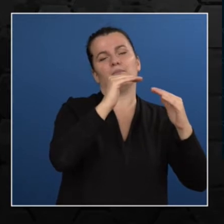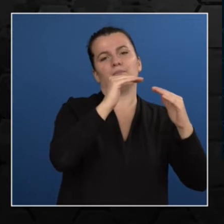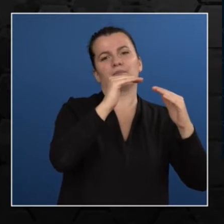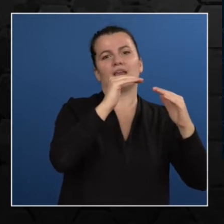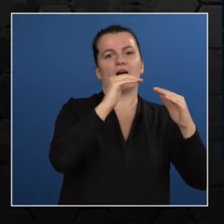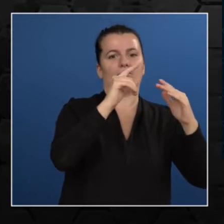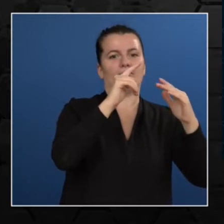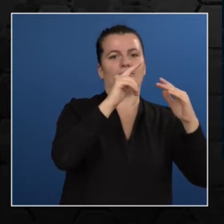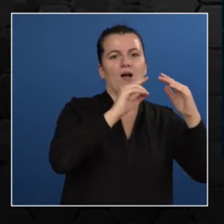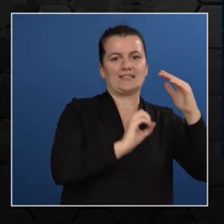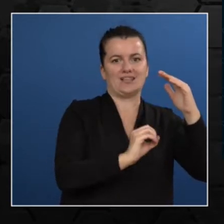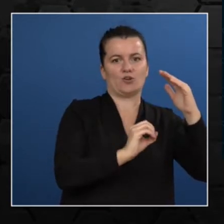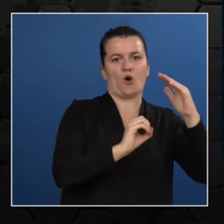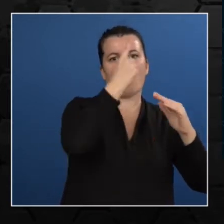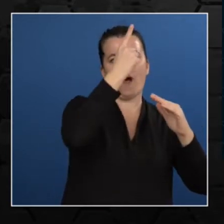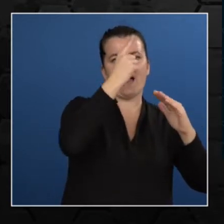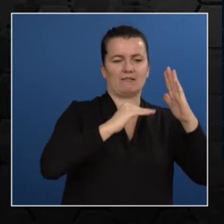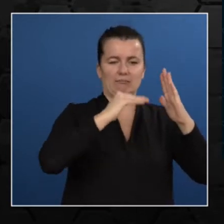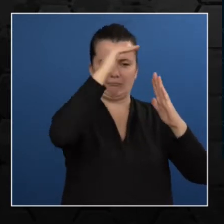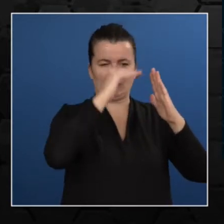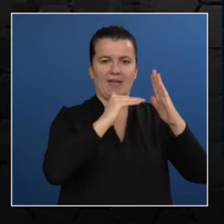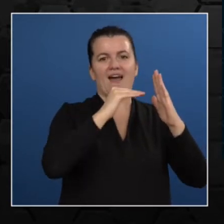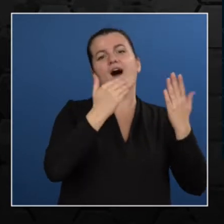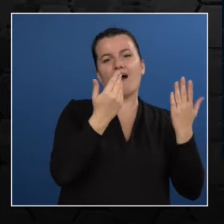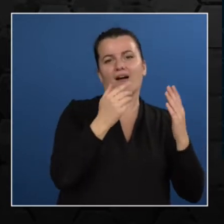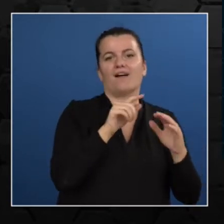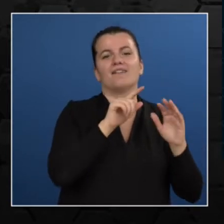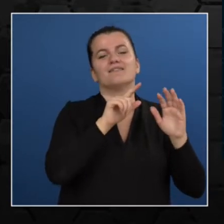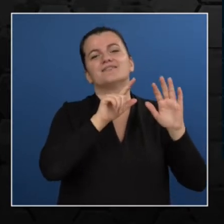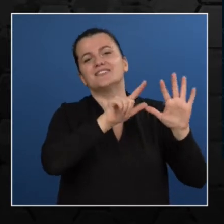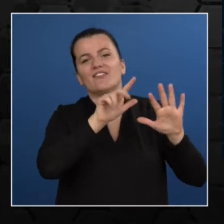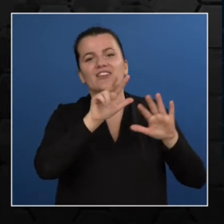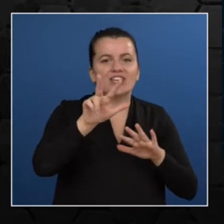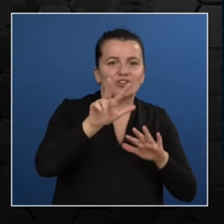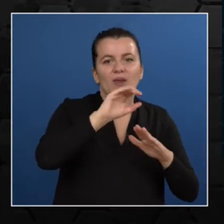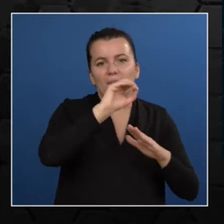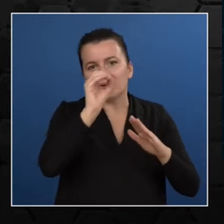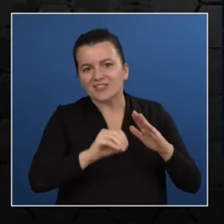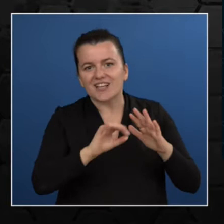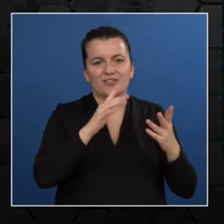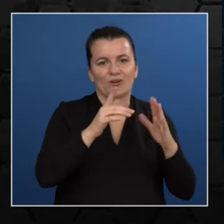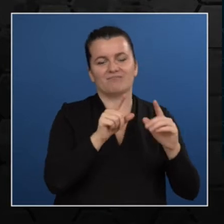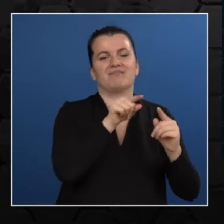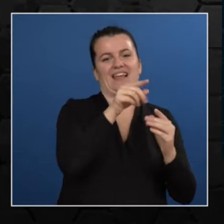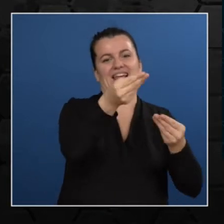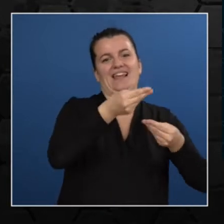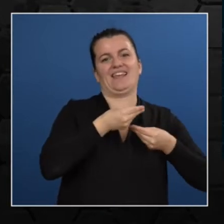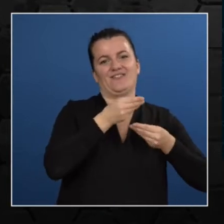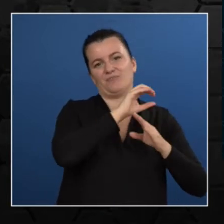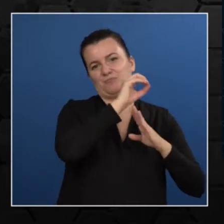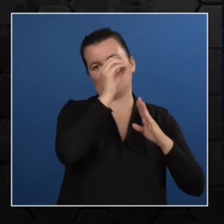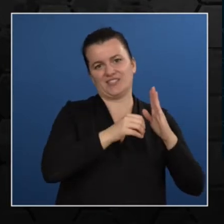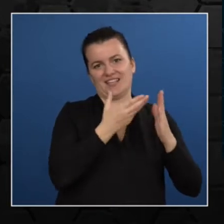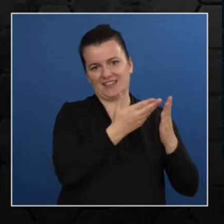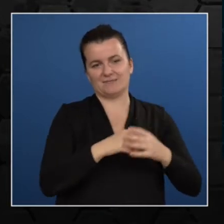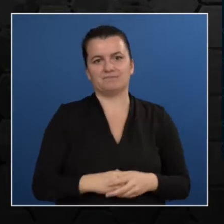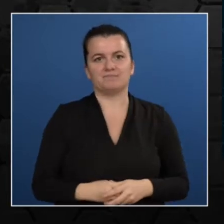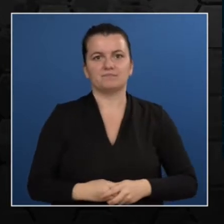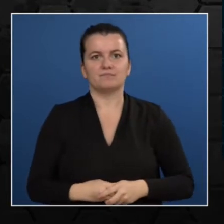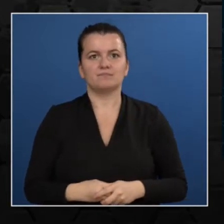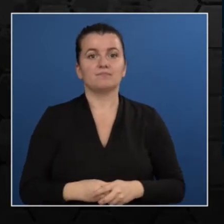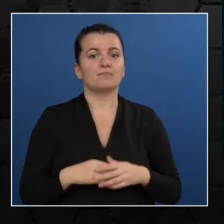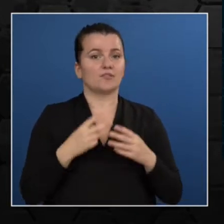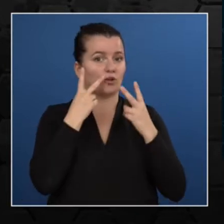So to represent the final neural network, you use something called as matrix notation. So over here, we